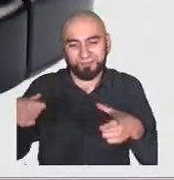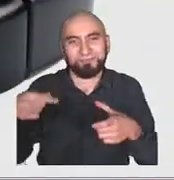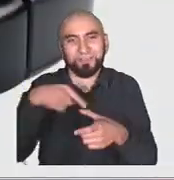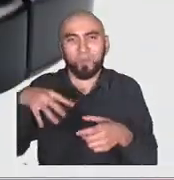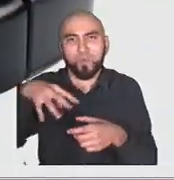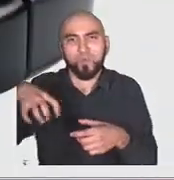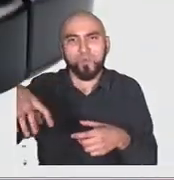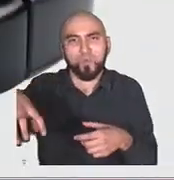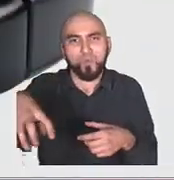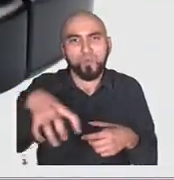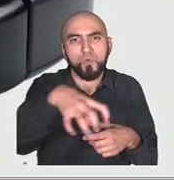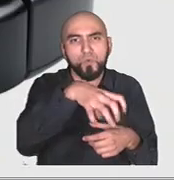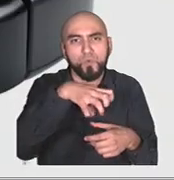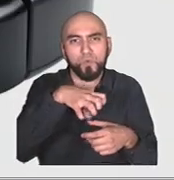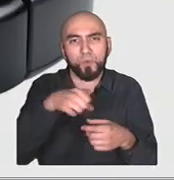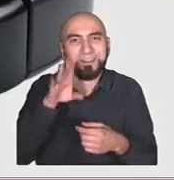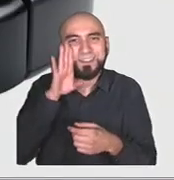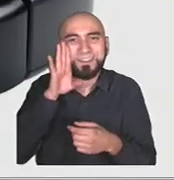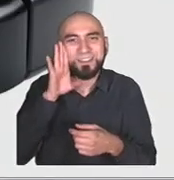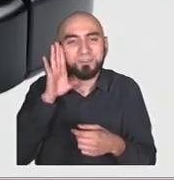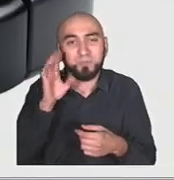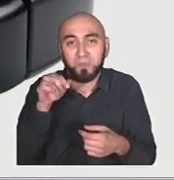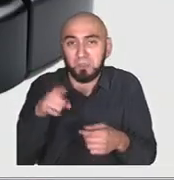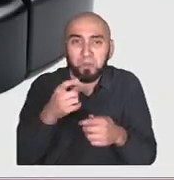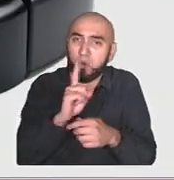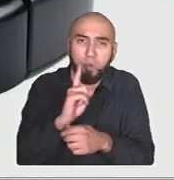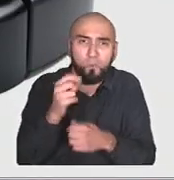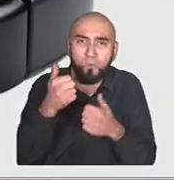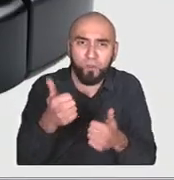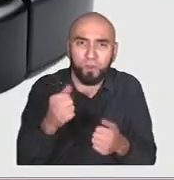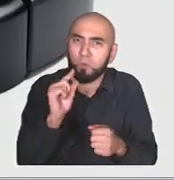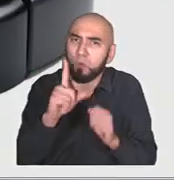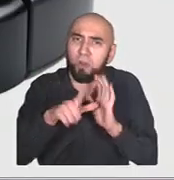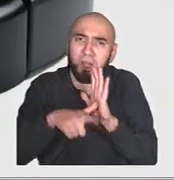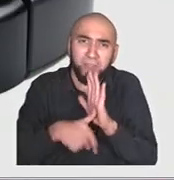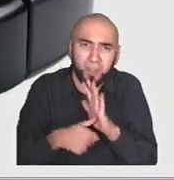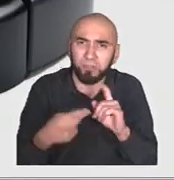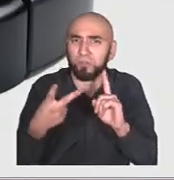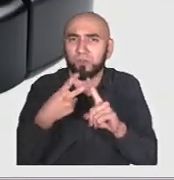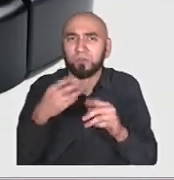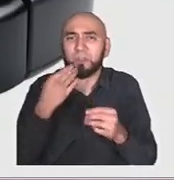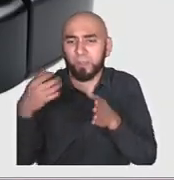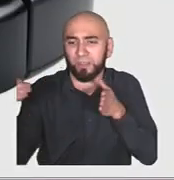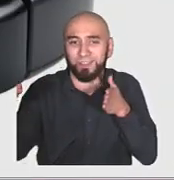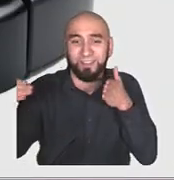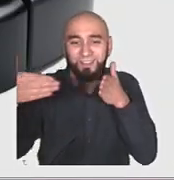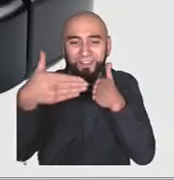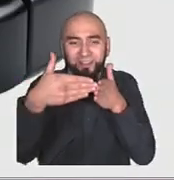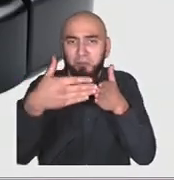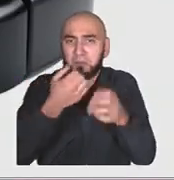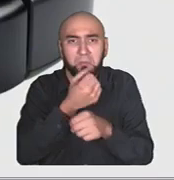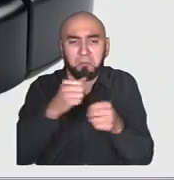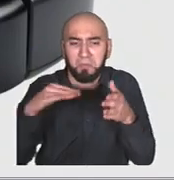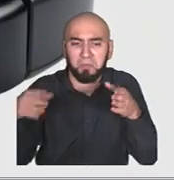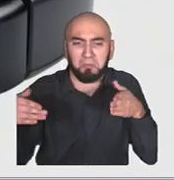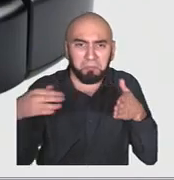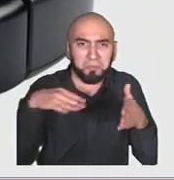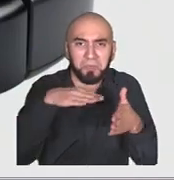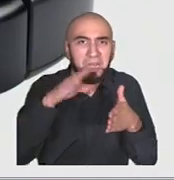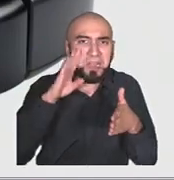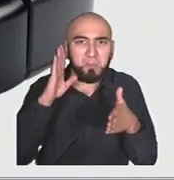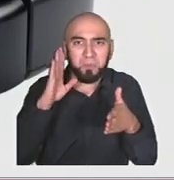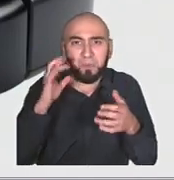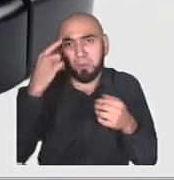It doesn't clean the corners. It's kind of slow. It stumbles around. But when it's done, goes dun-dun-dun-dun.